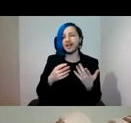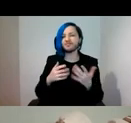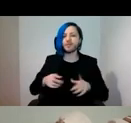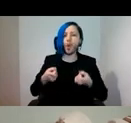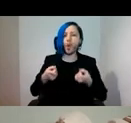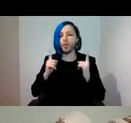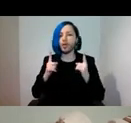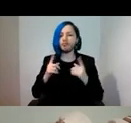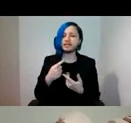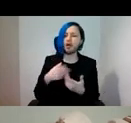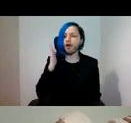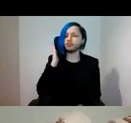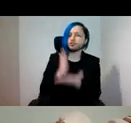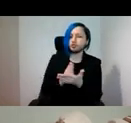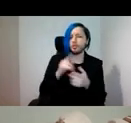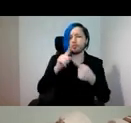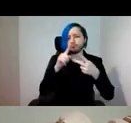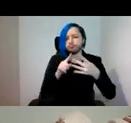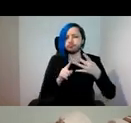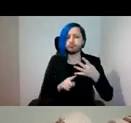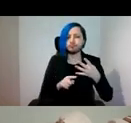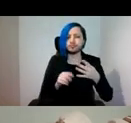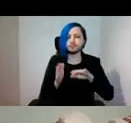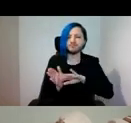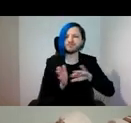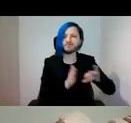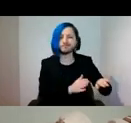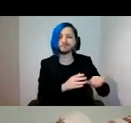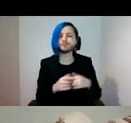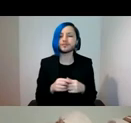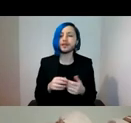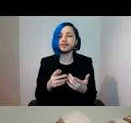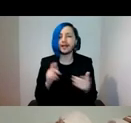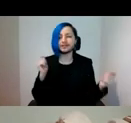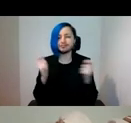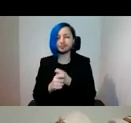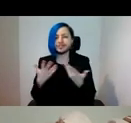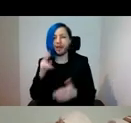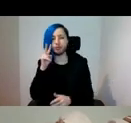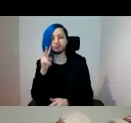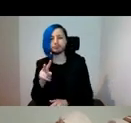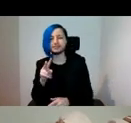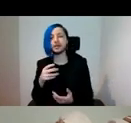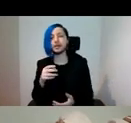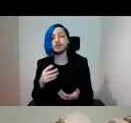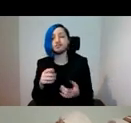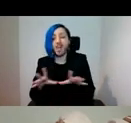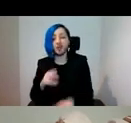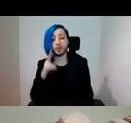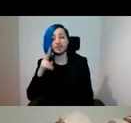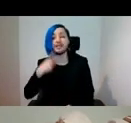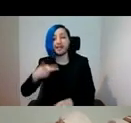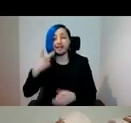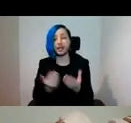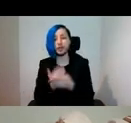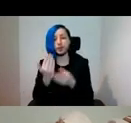truth, by actively committing to seeing and seeing anew over time. A similar approach is